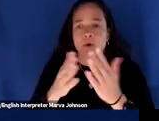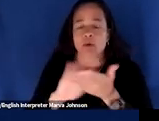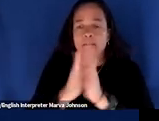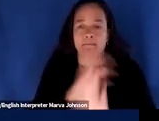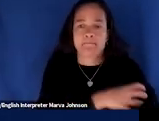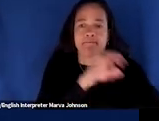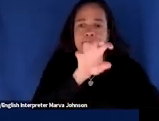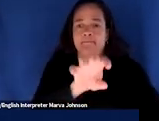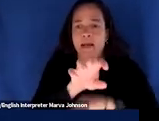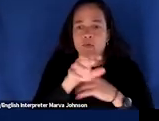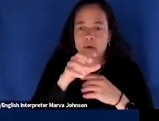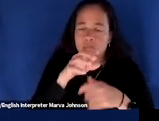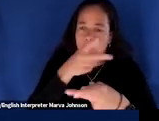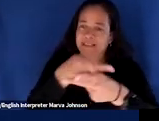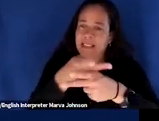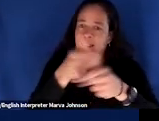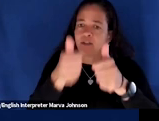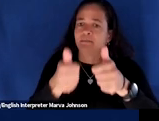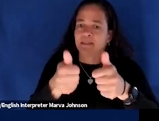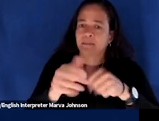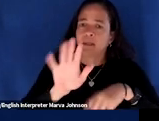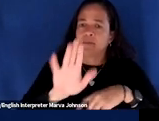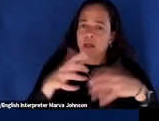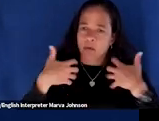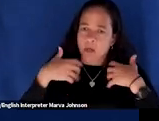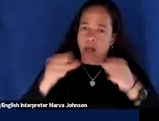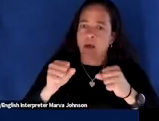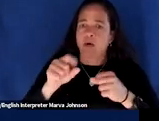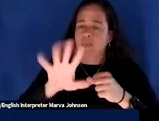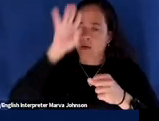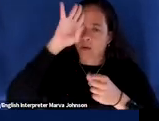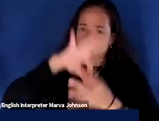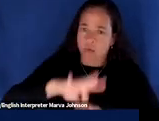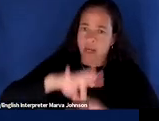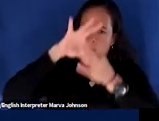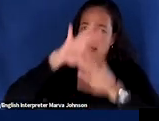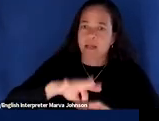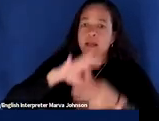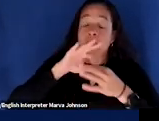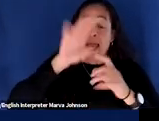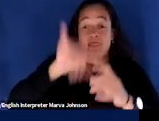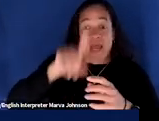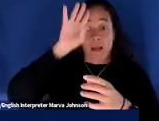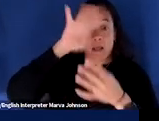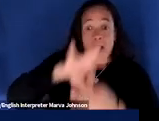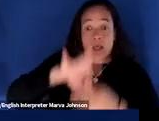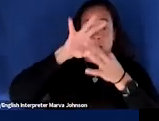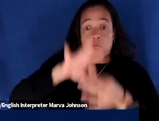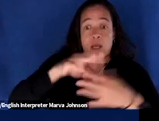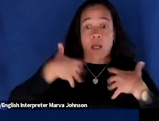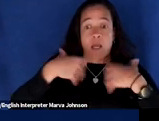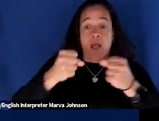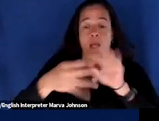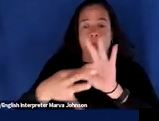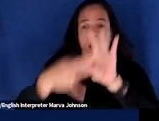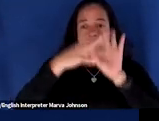care of themselves their health their well-being and to connect their health and well-being to the choices that they make